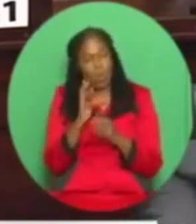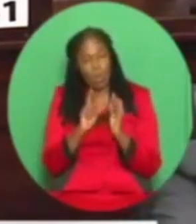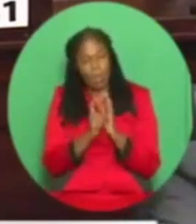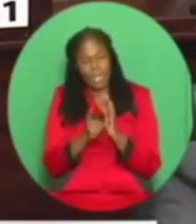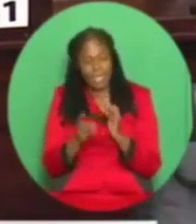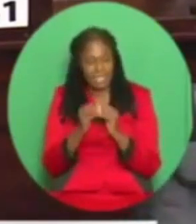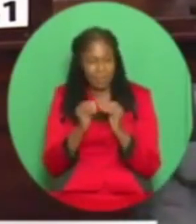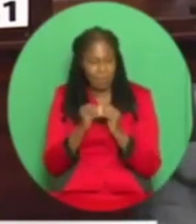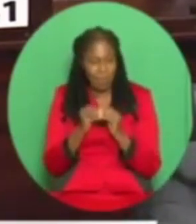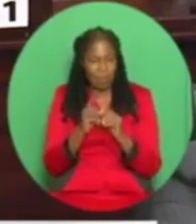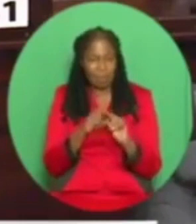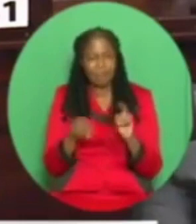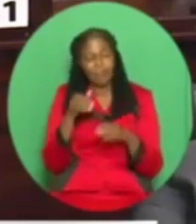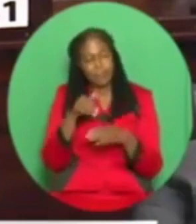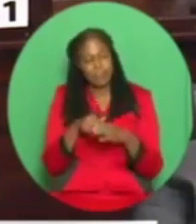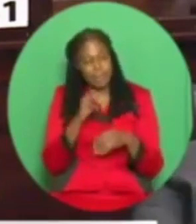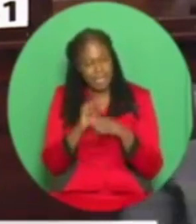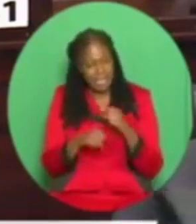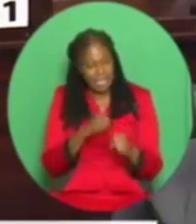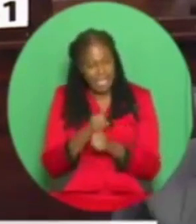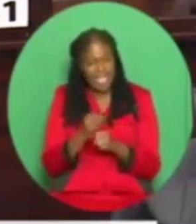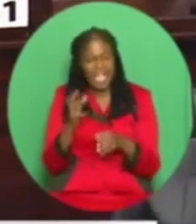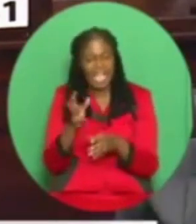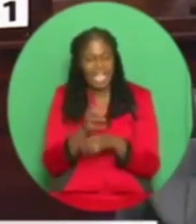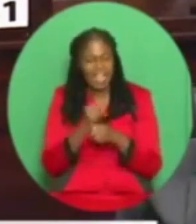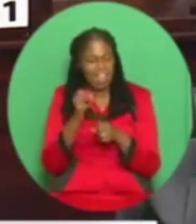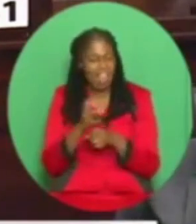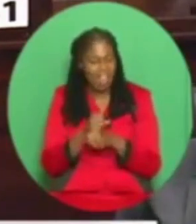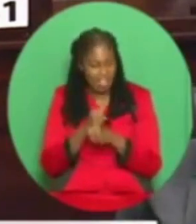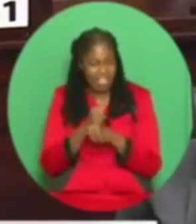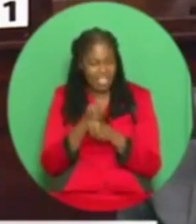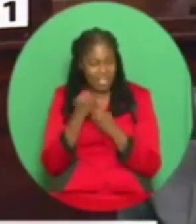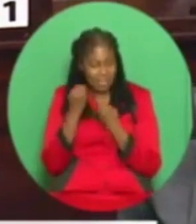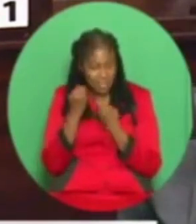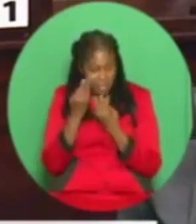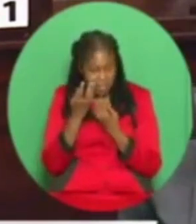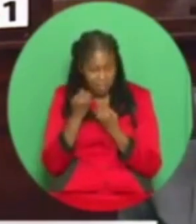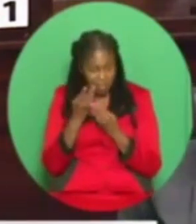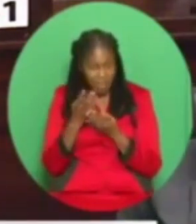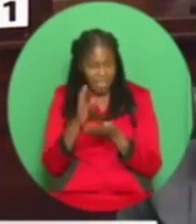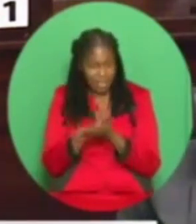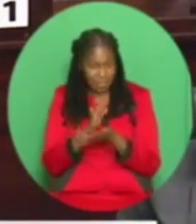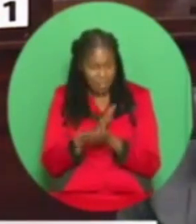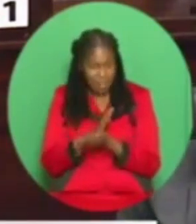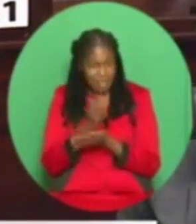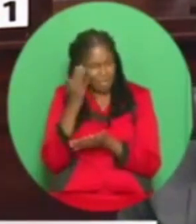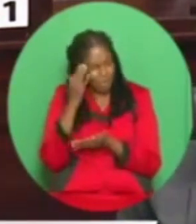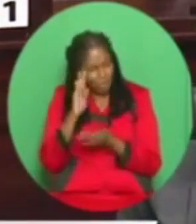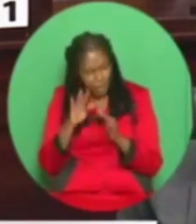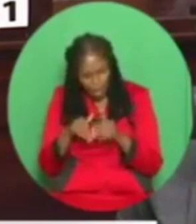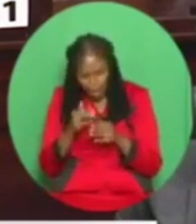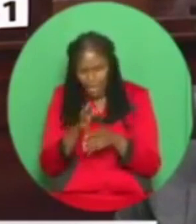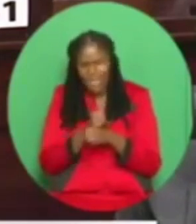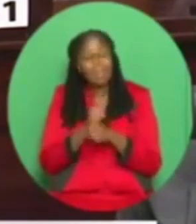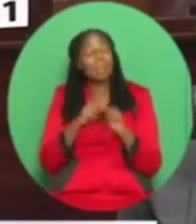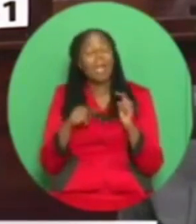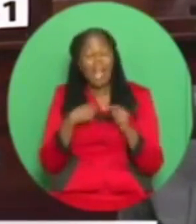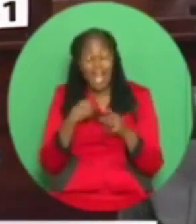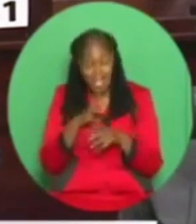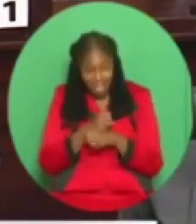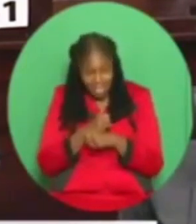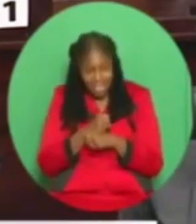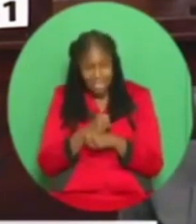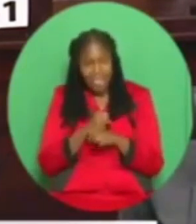during the year I was able to get some immigration records somehow, I don't know how. But do you know the Prime Minister